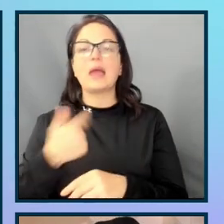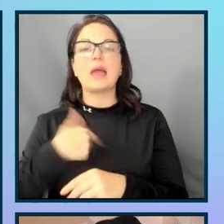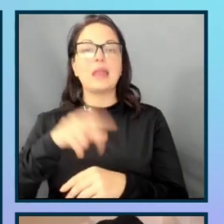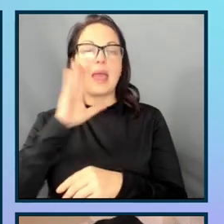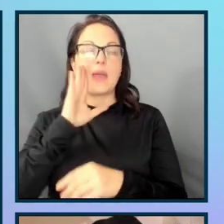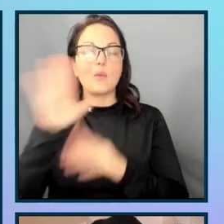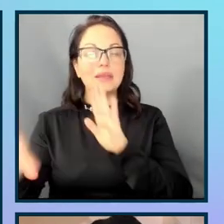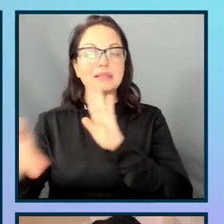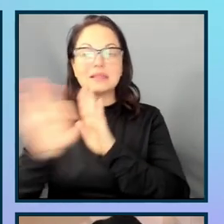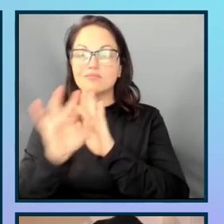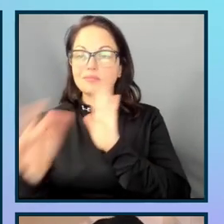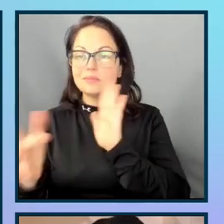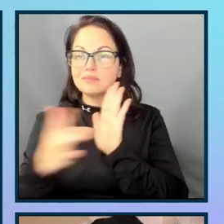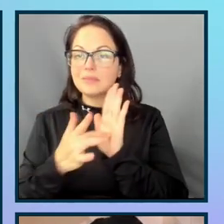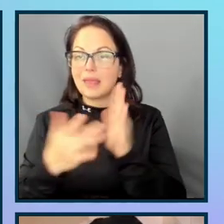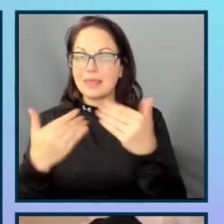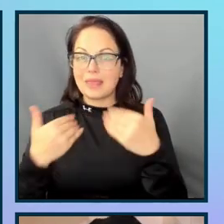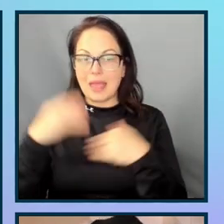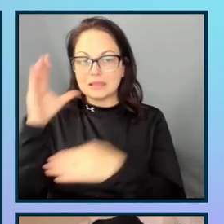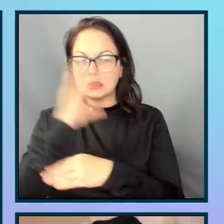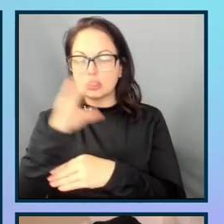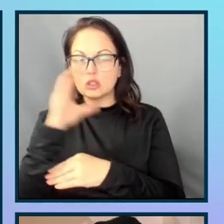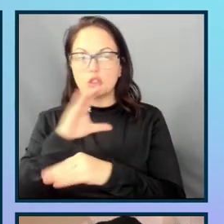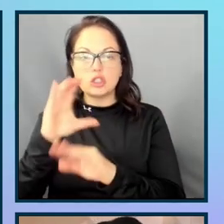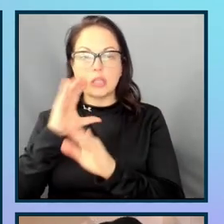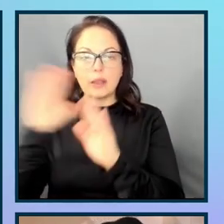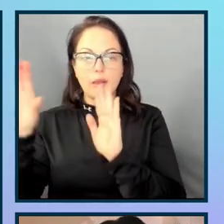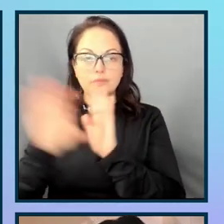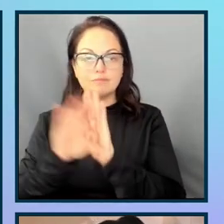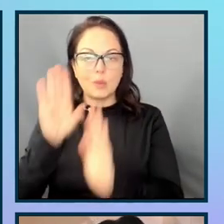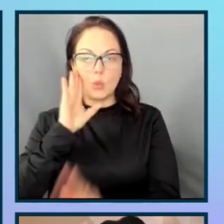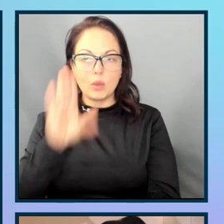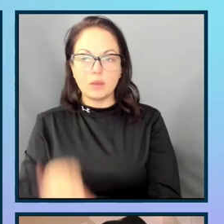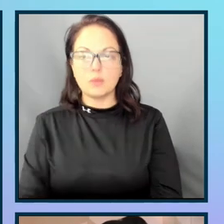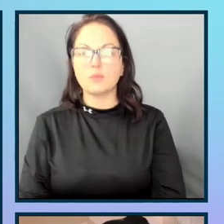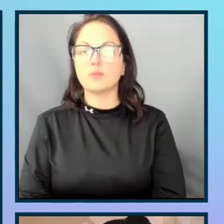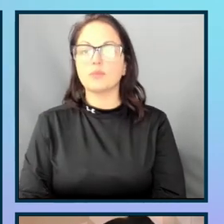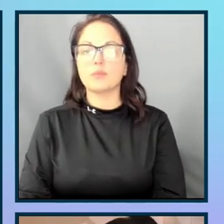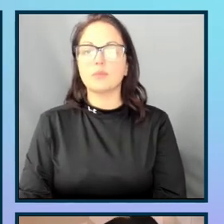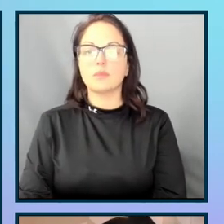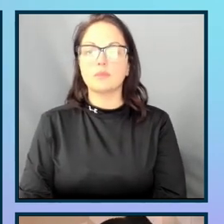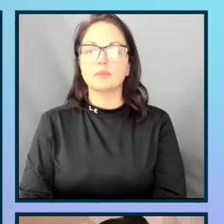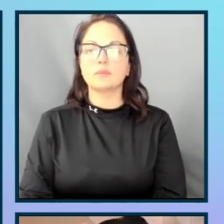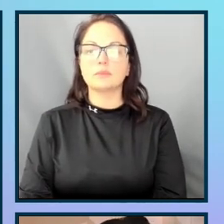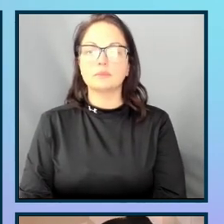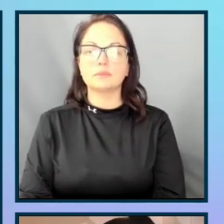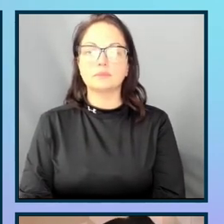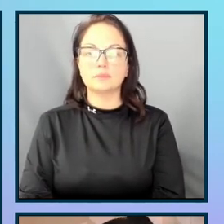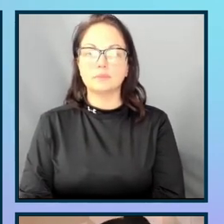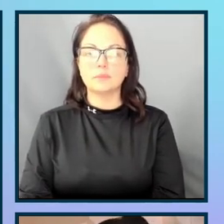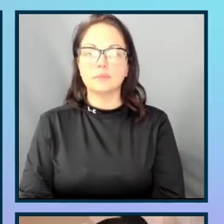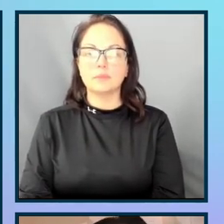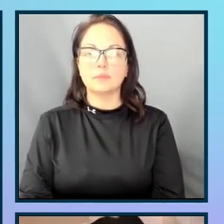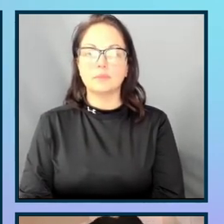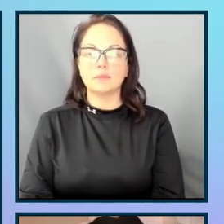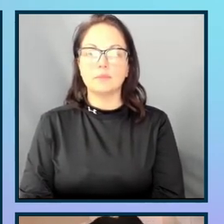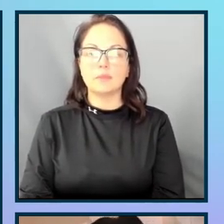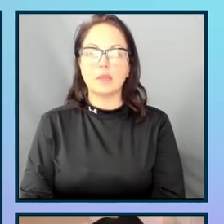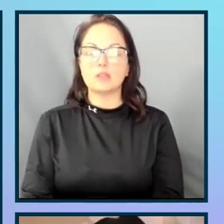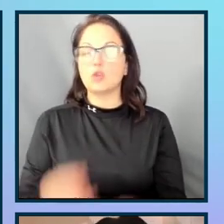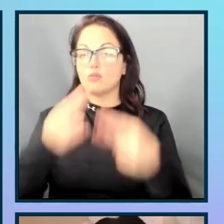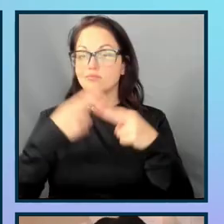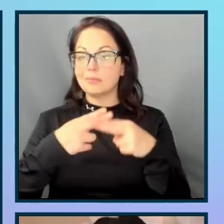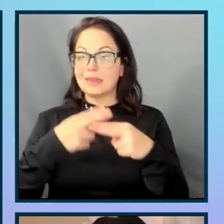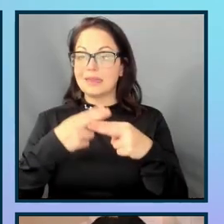that has the search icon. So, we can see that in here, it says the name is search.